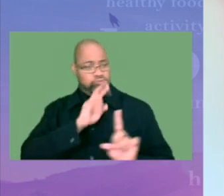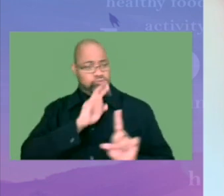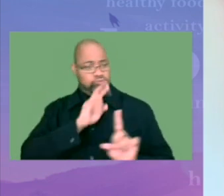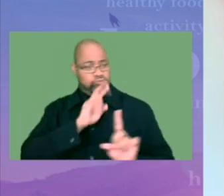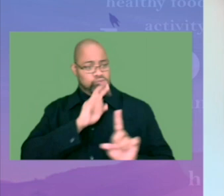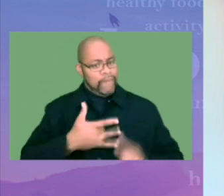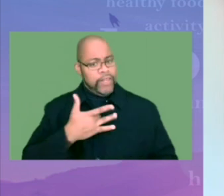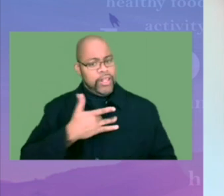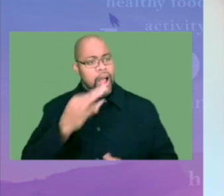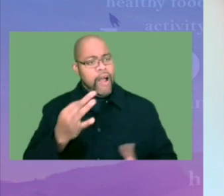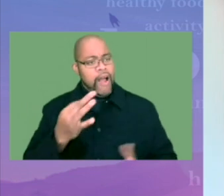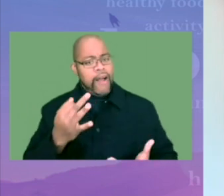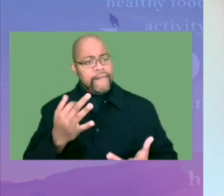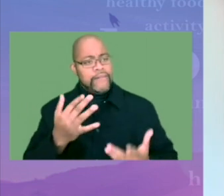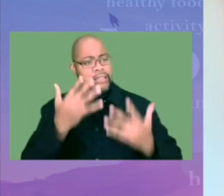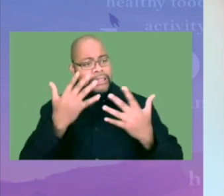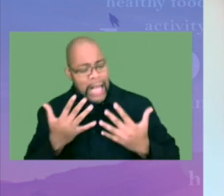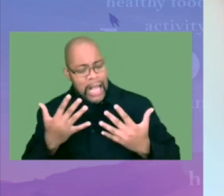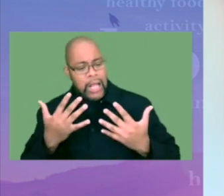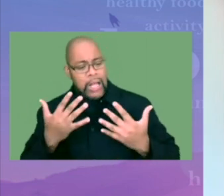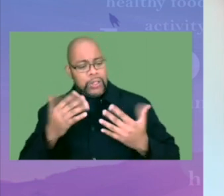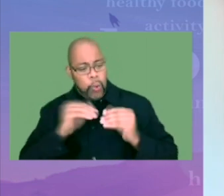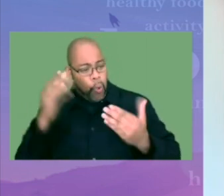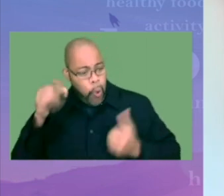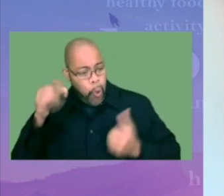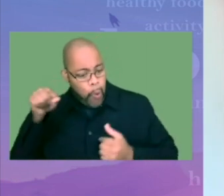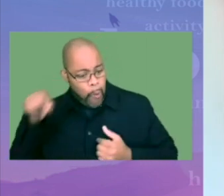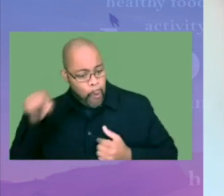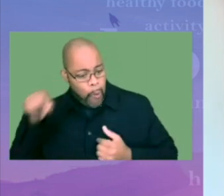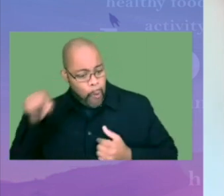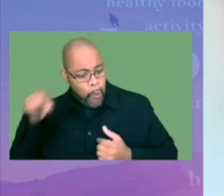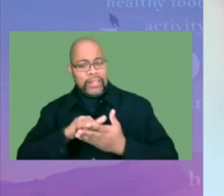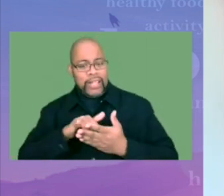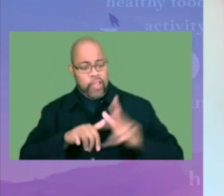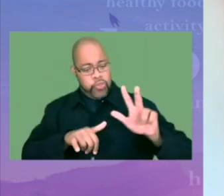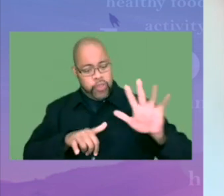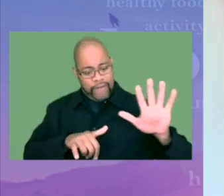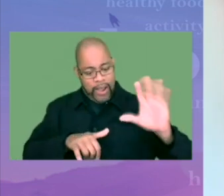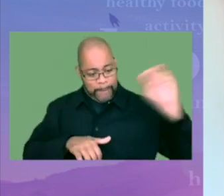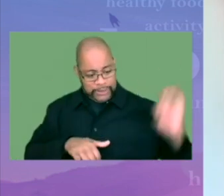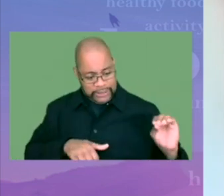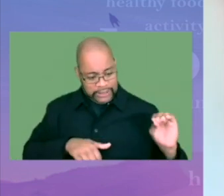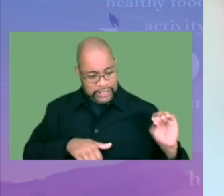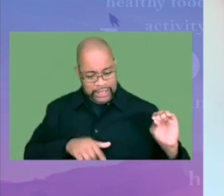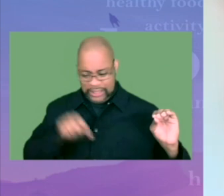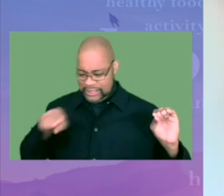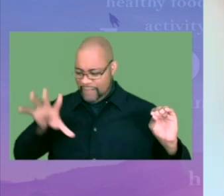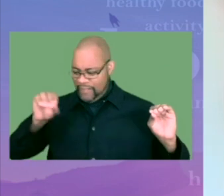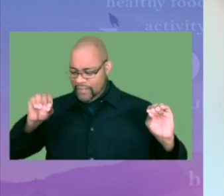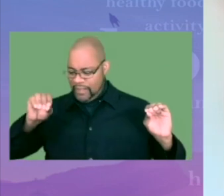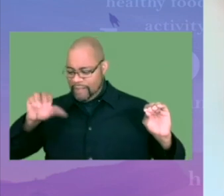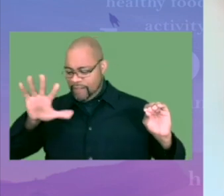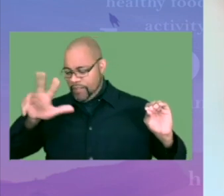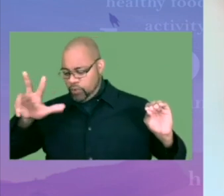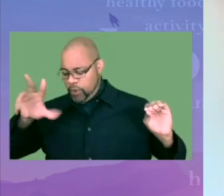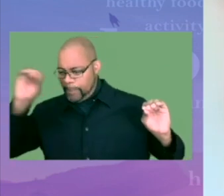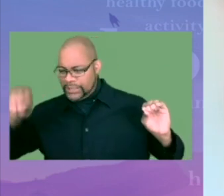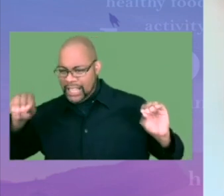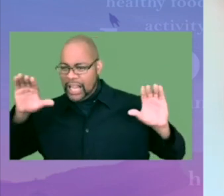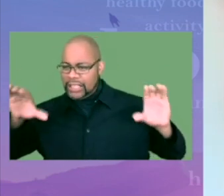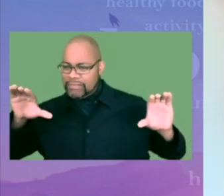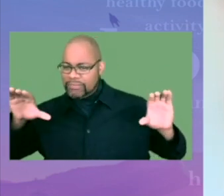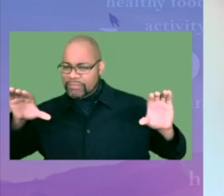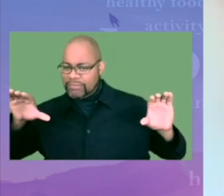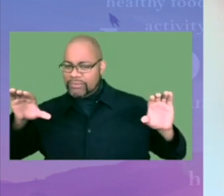to report persisting feelings of sadness or hopelessness, or And so that's 35 percent versus